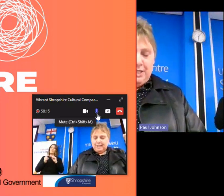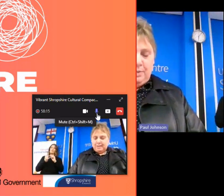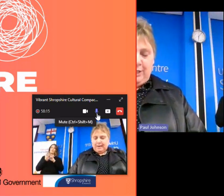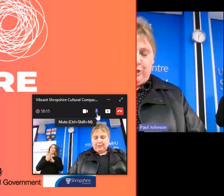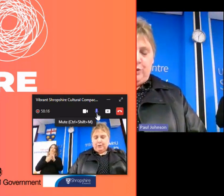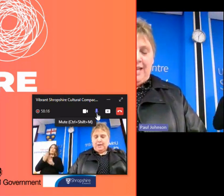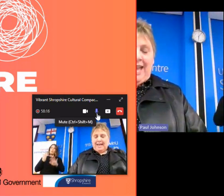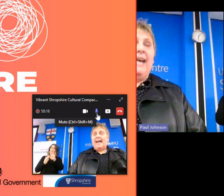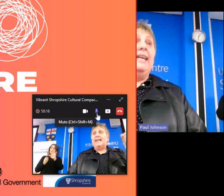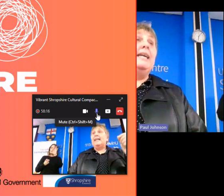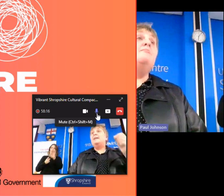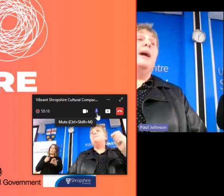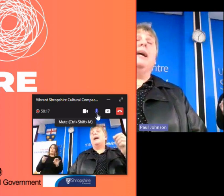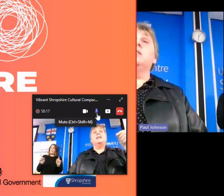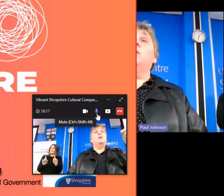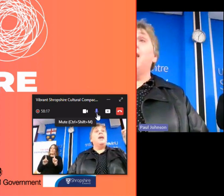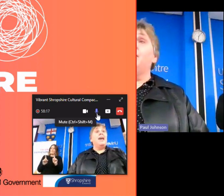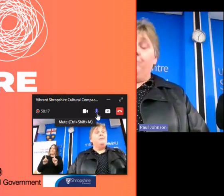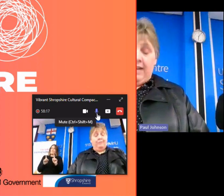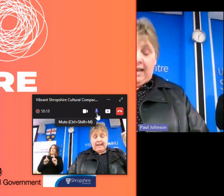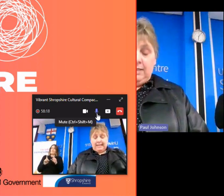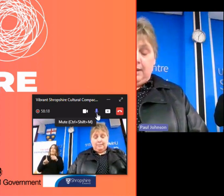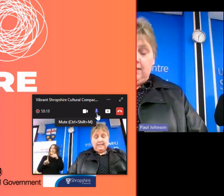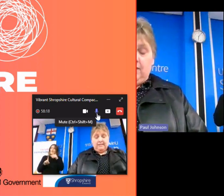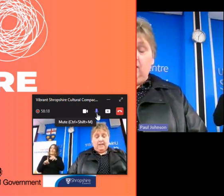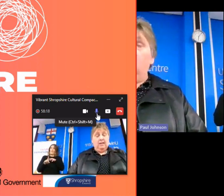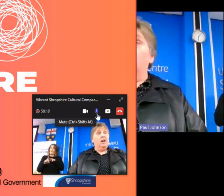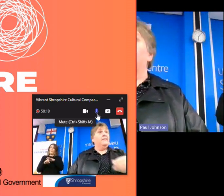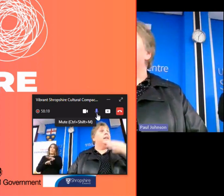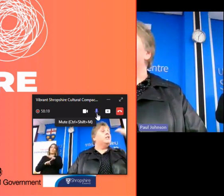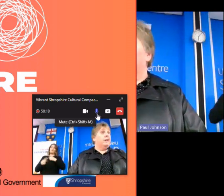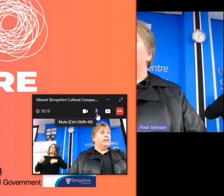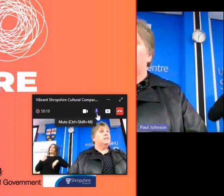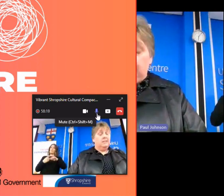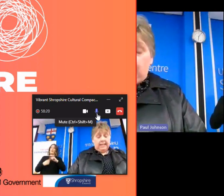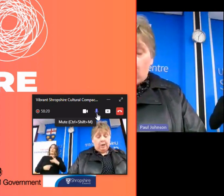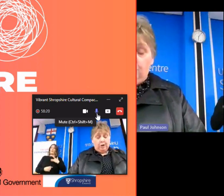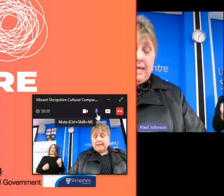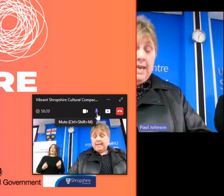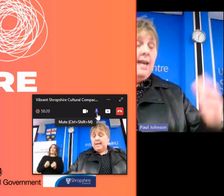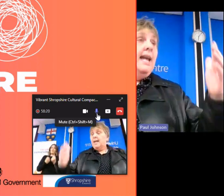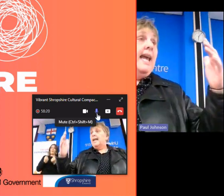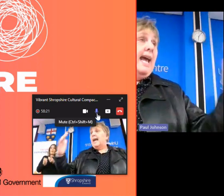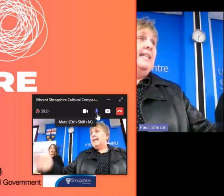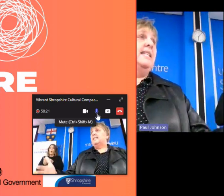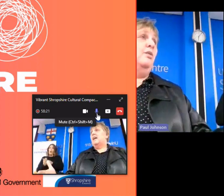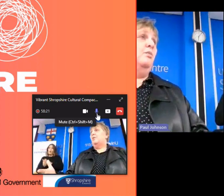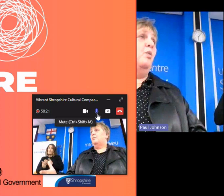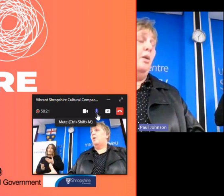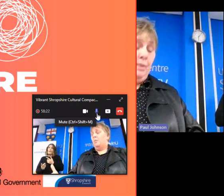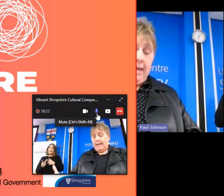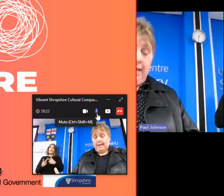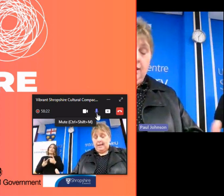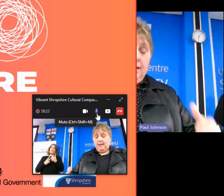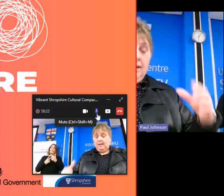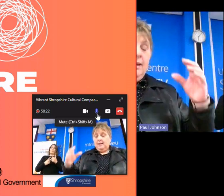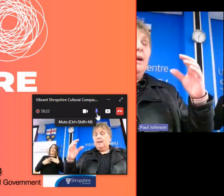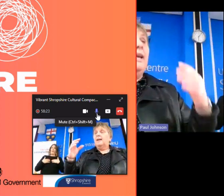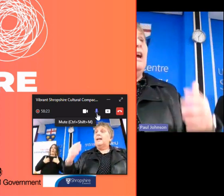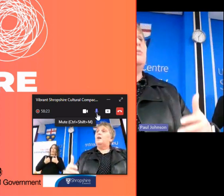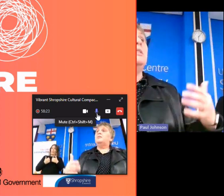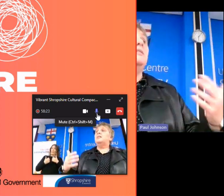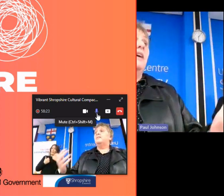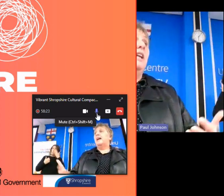shropshire special and it impacts on every aspect of our life it strengthens the economy it aids health and well-being